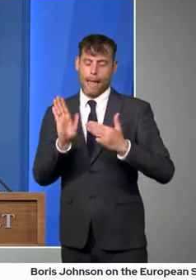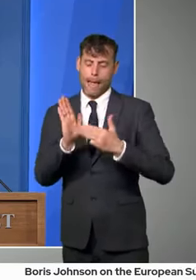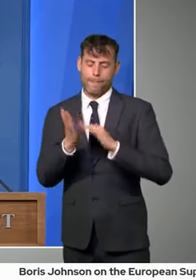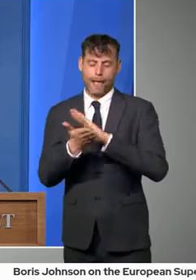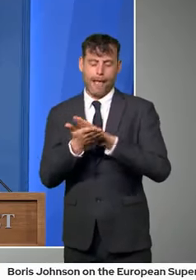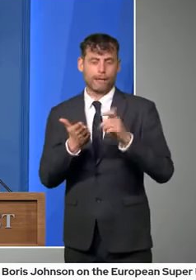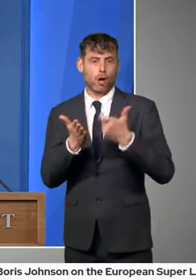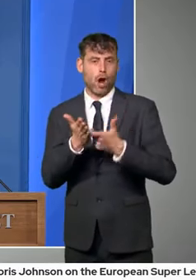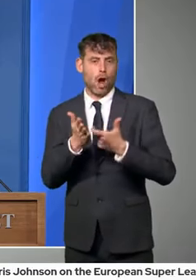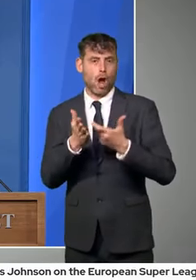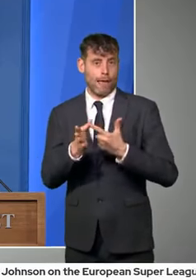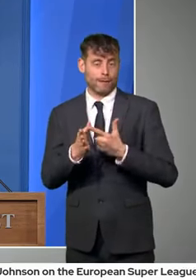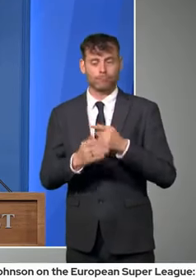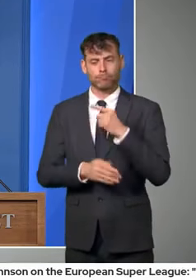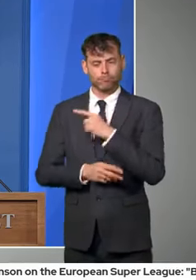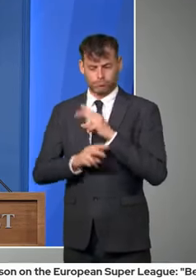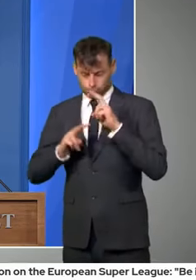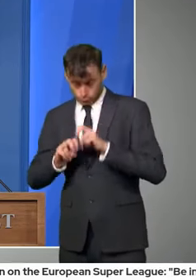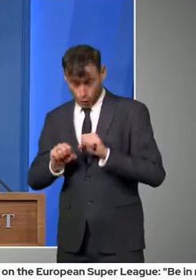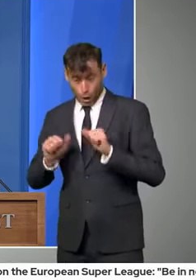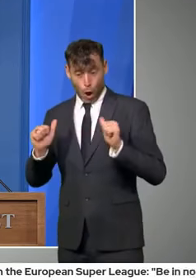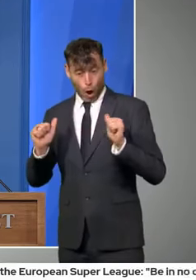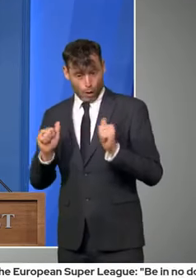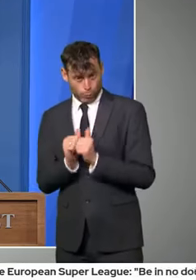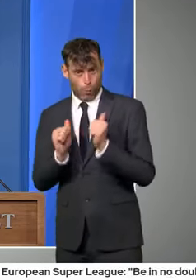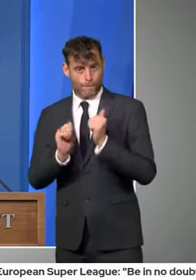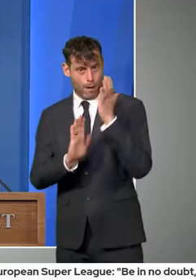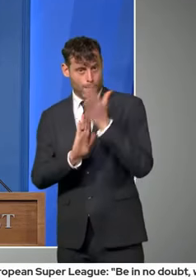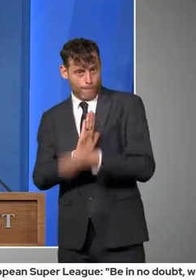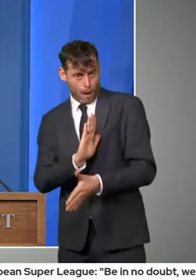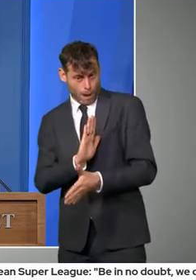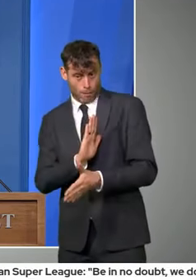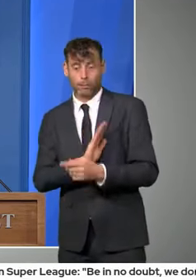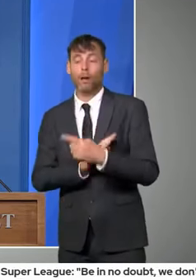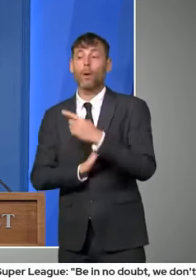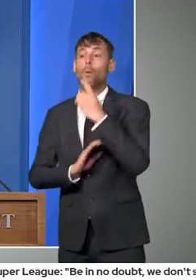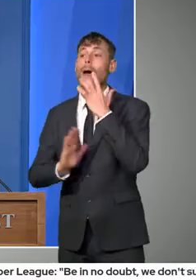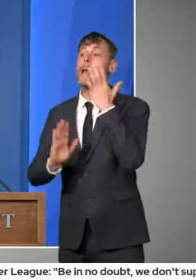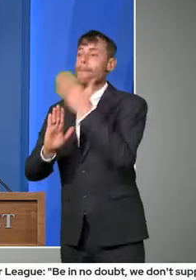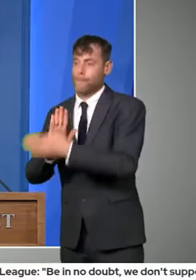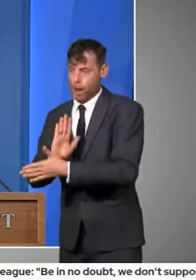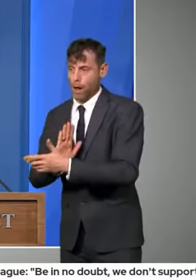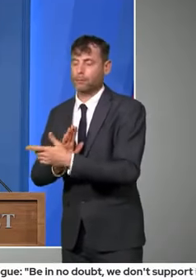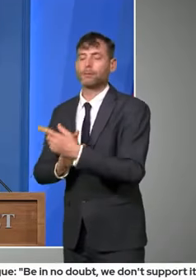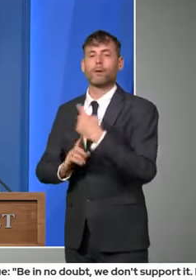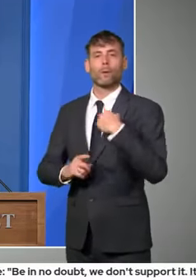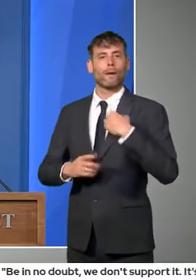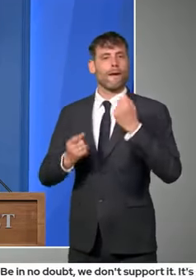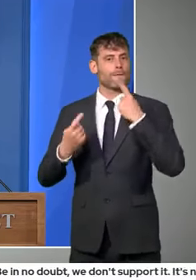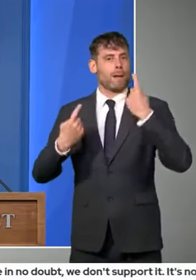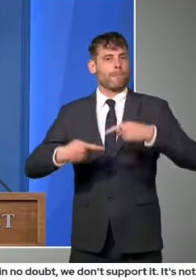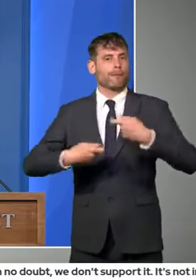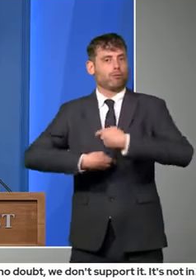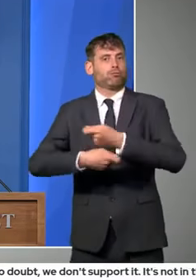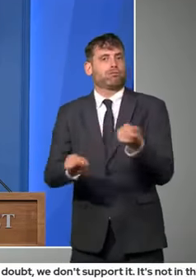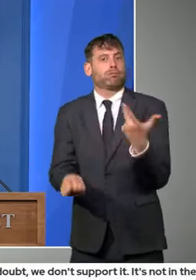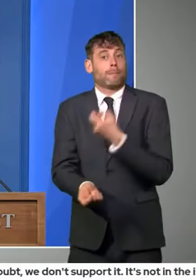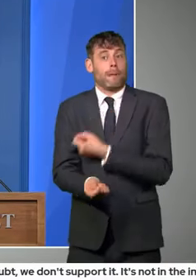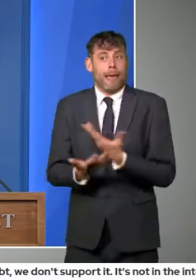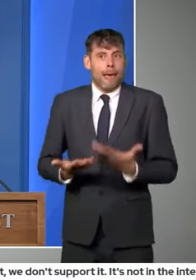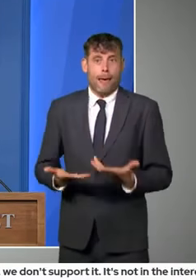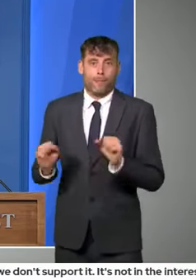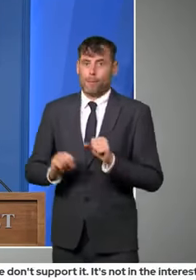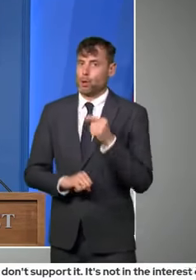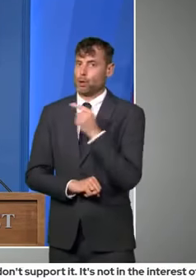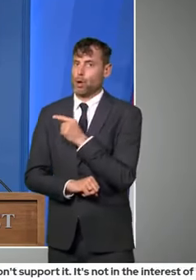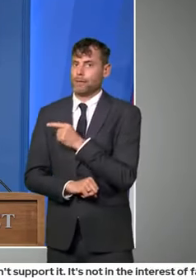JCVI to plan our vaccine deployment into sites, um, accurately and safely. Uh, right now, the priority is to get your vaccine if